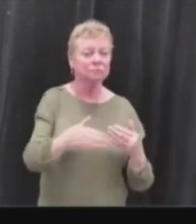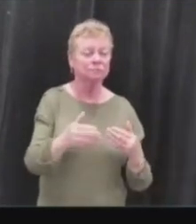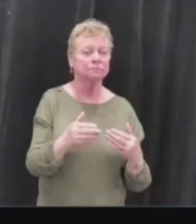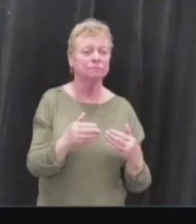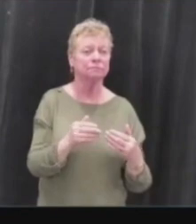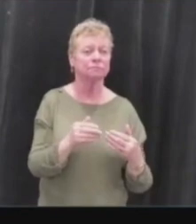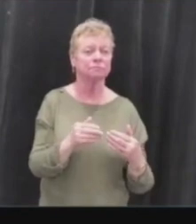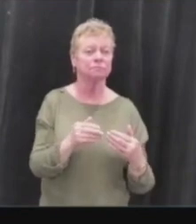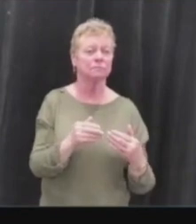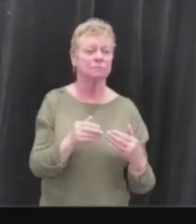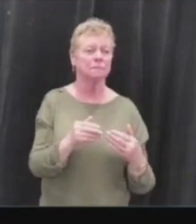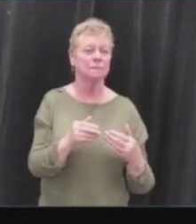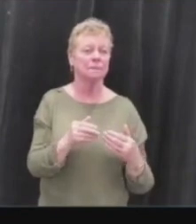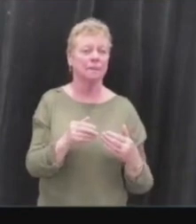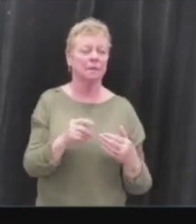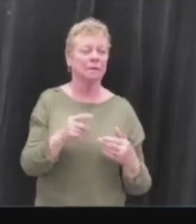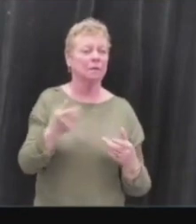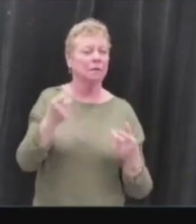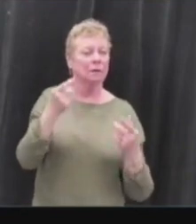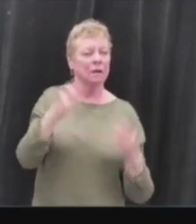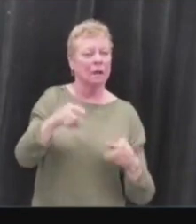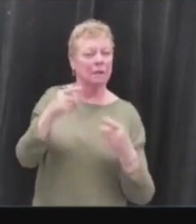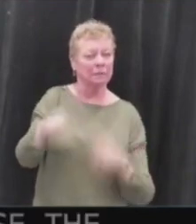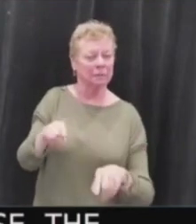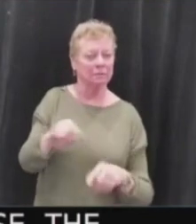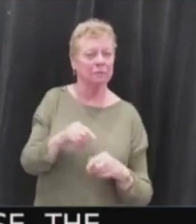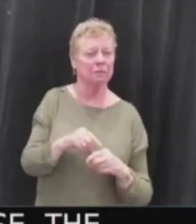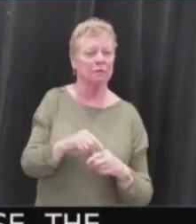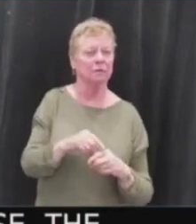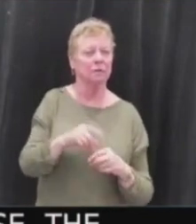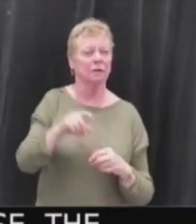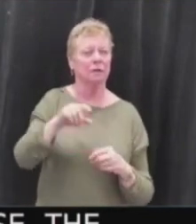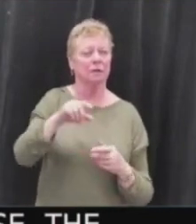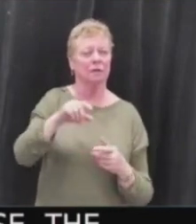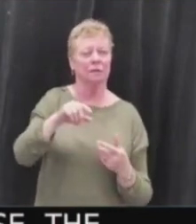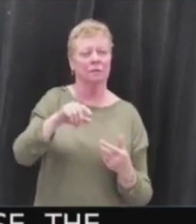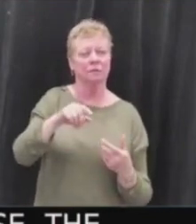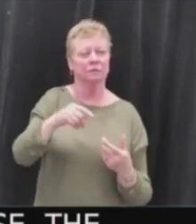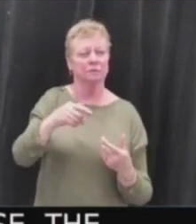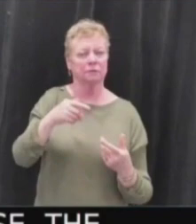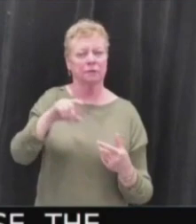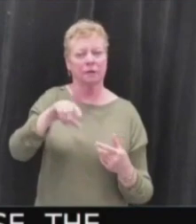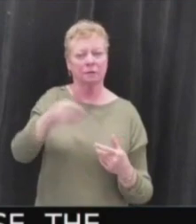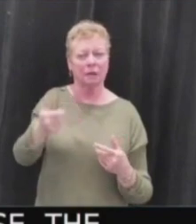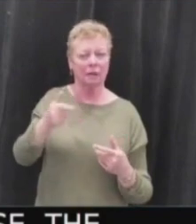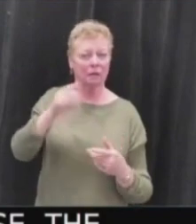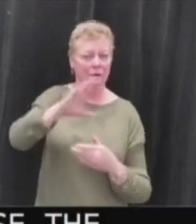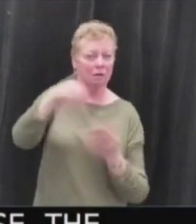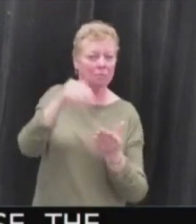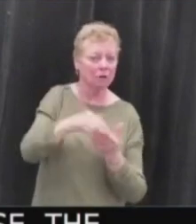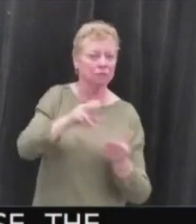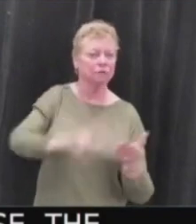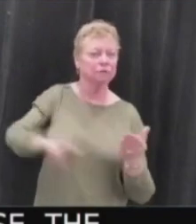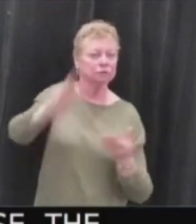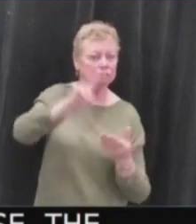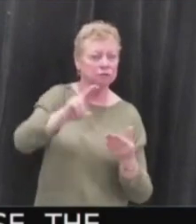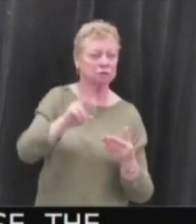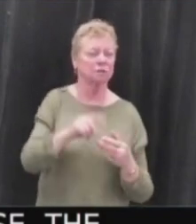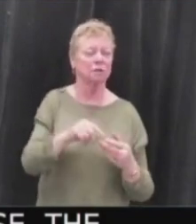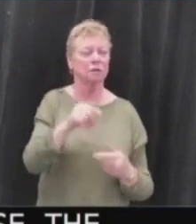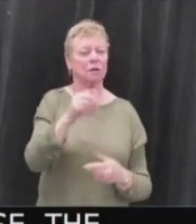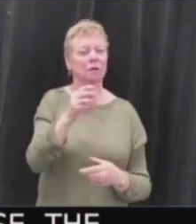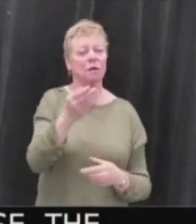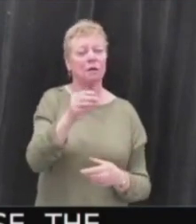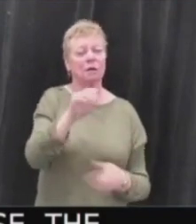since that time, of course, the events of Ecole Polytechnique have been used to justify more control and exploit the deaths of 14 women.